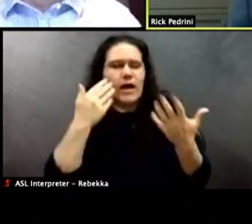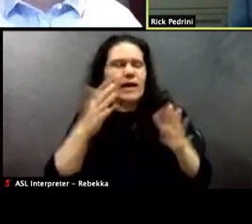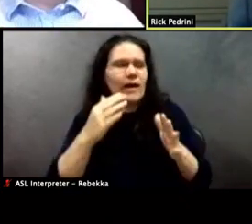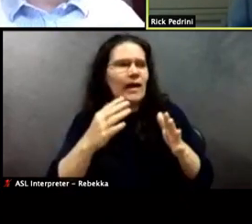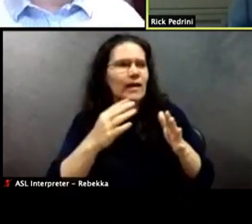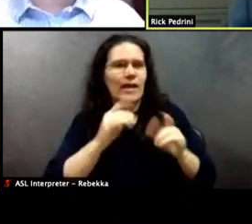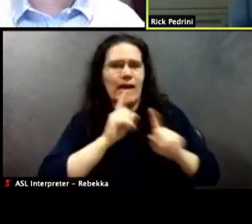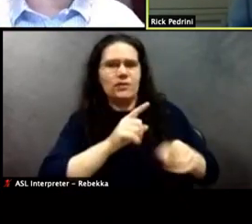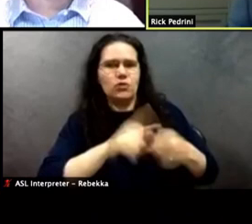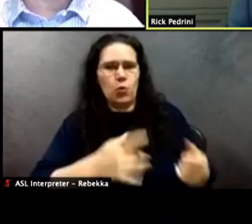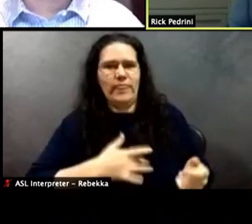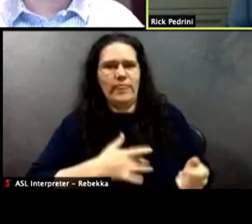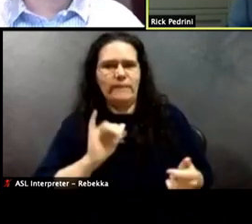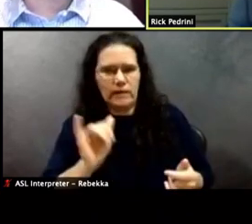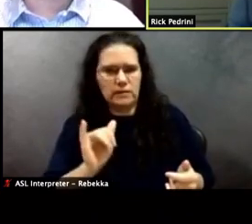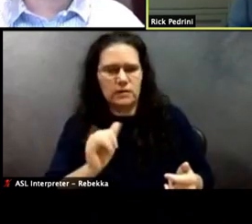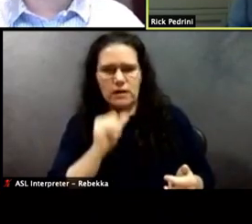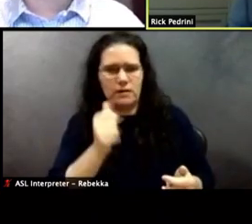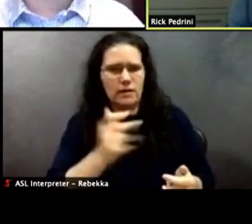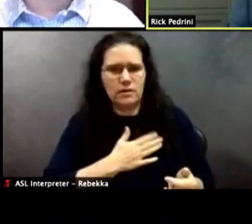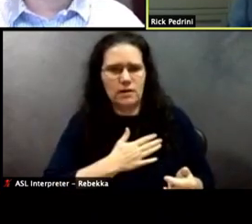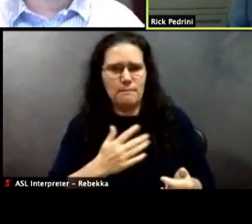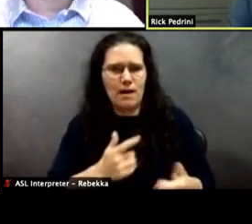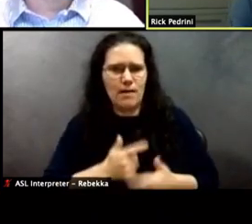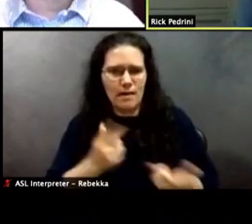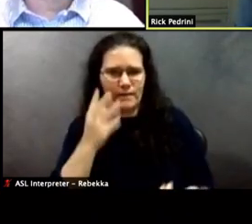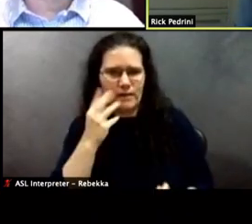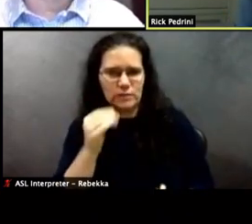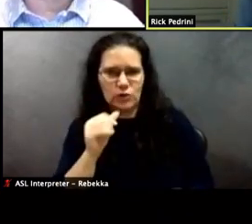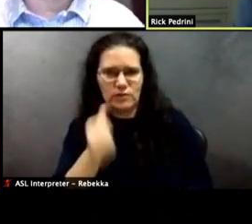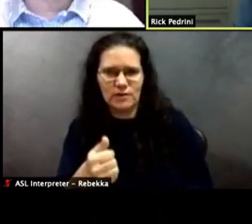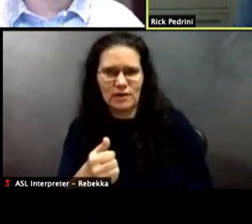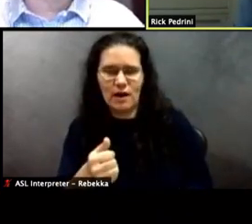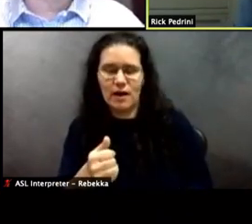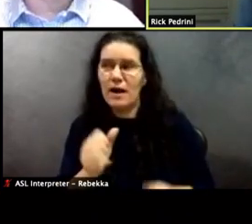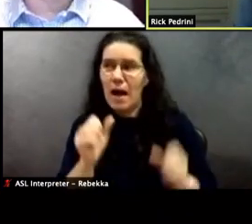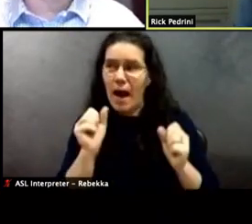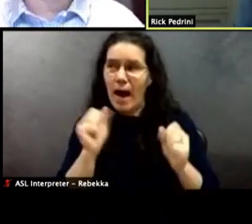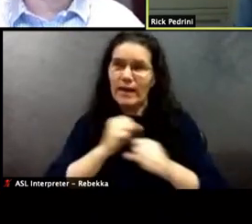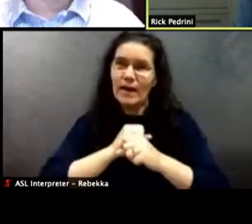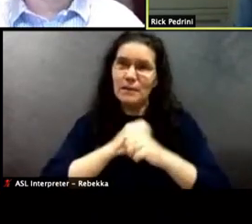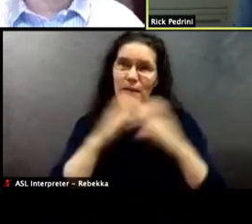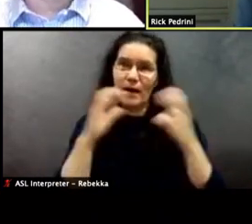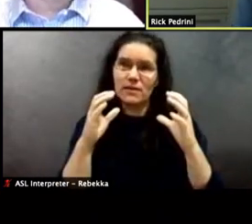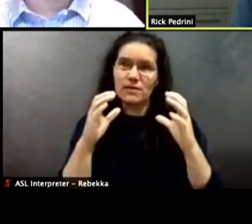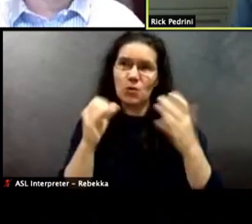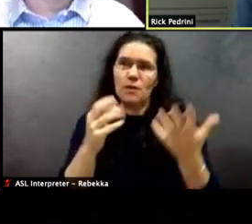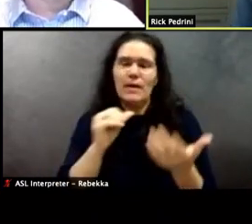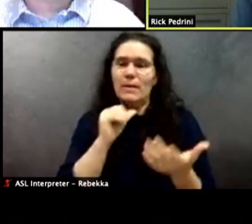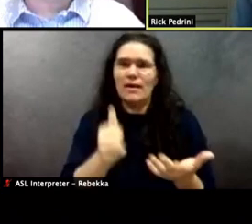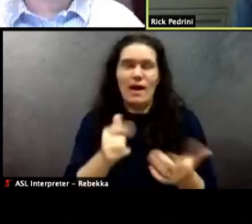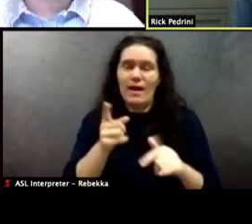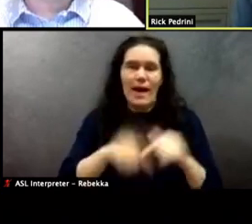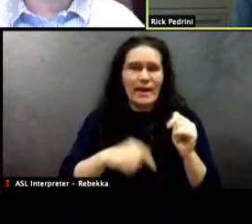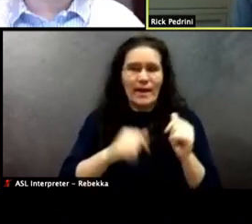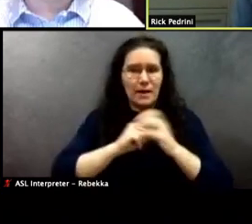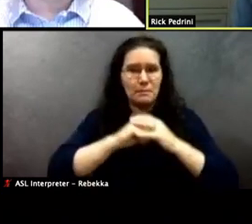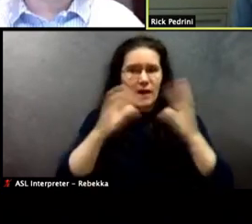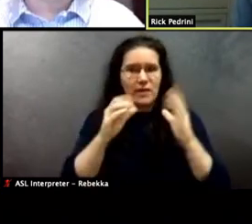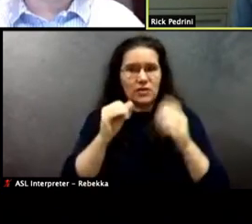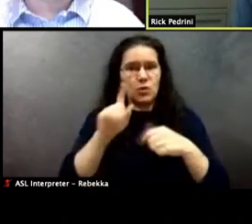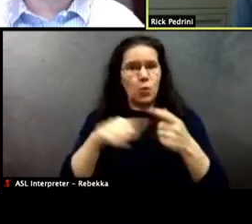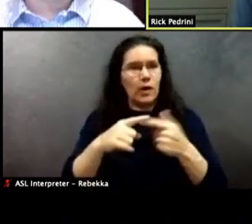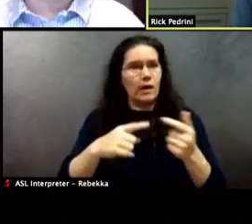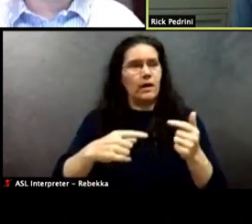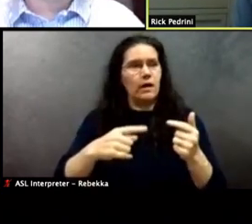I could imagine actually, I, I don't know if I can't imagine what a, what a young black male feels like when he leaves, when he